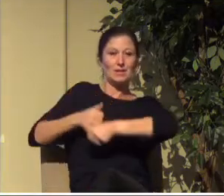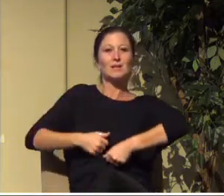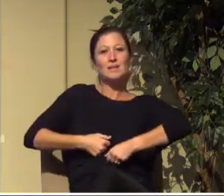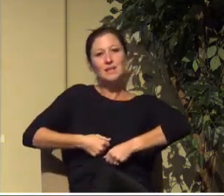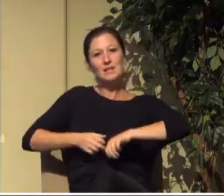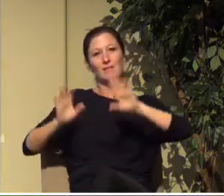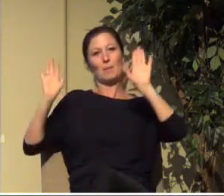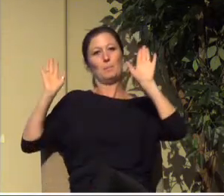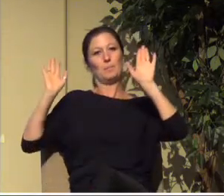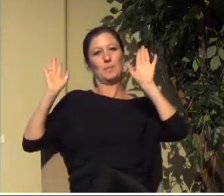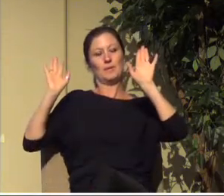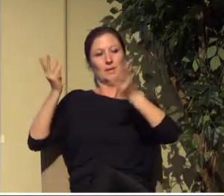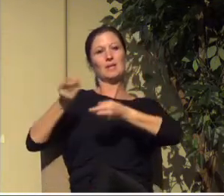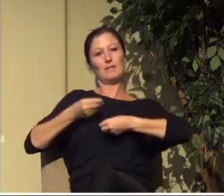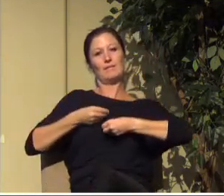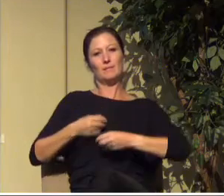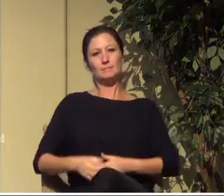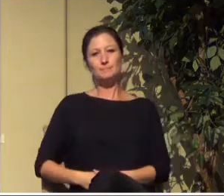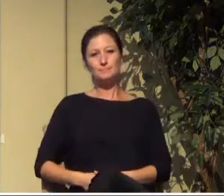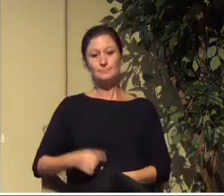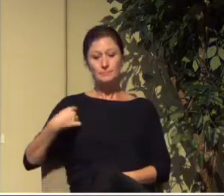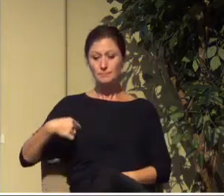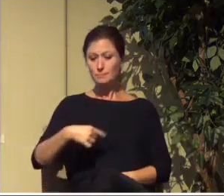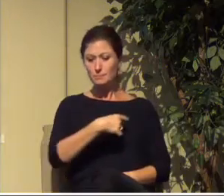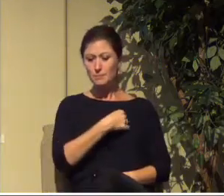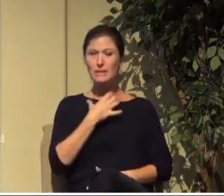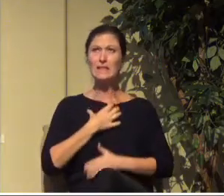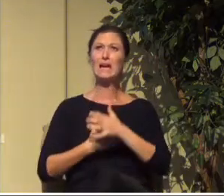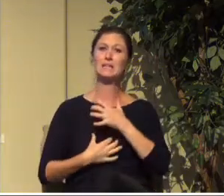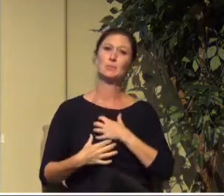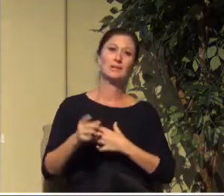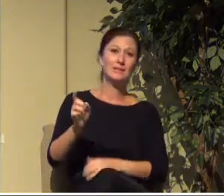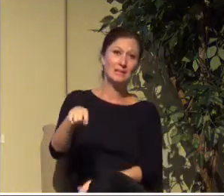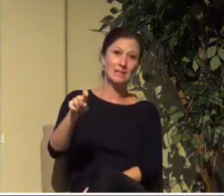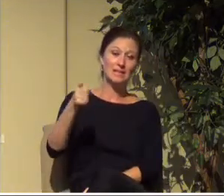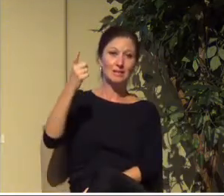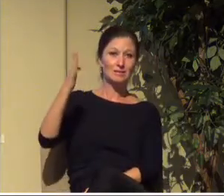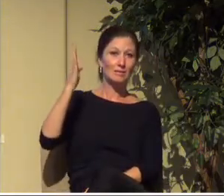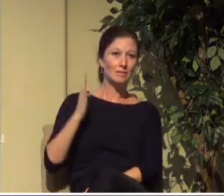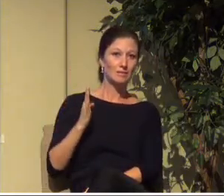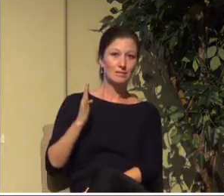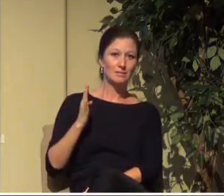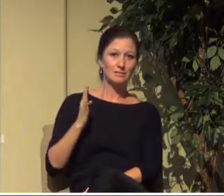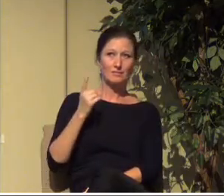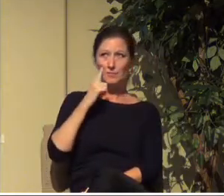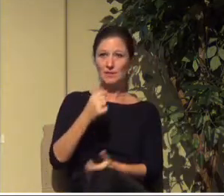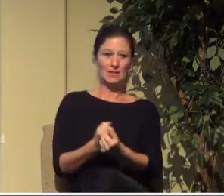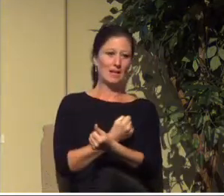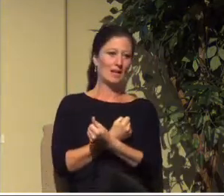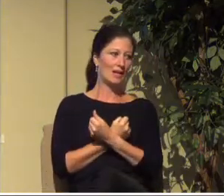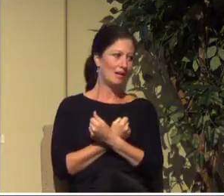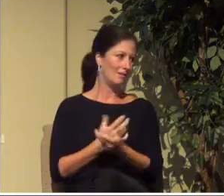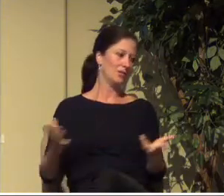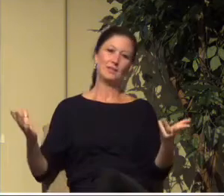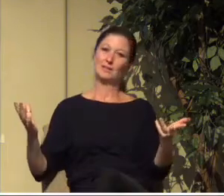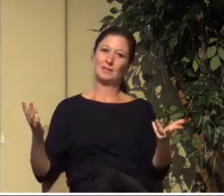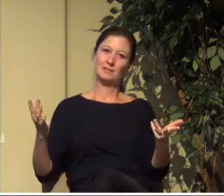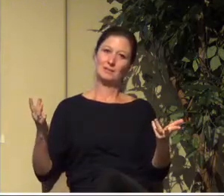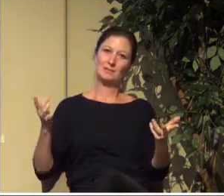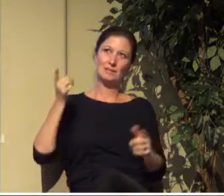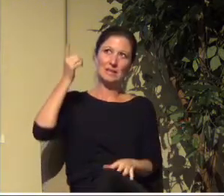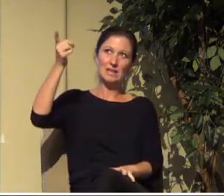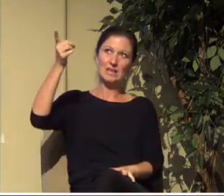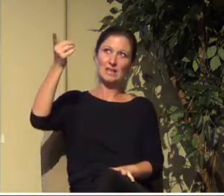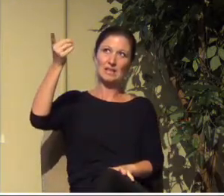We desperately need God for everything and he has given himself to us. That is grace.